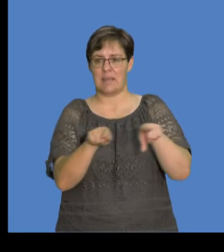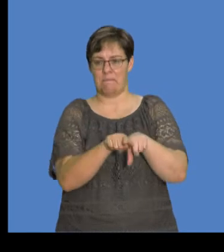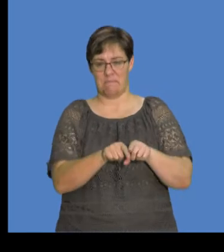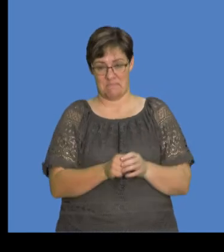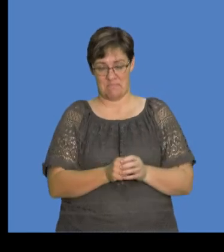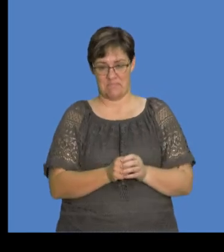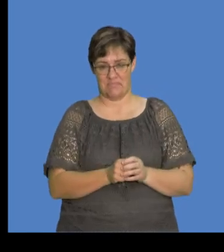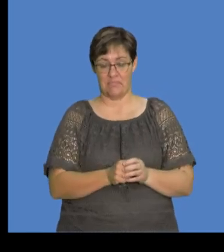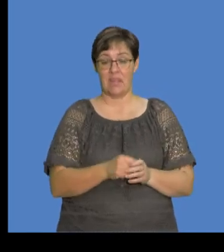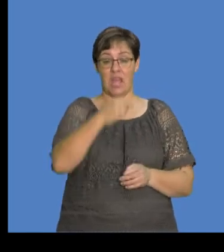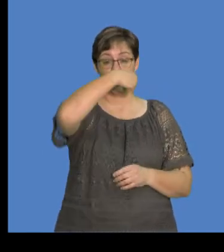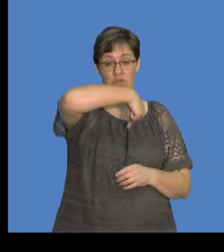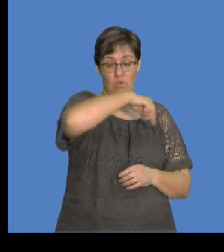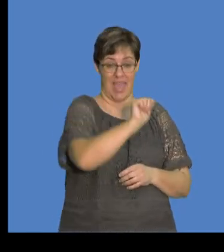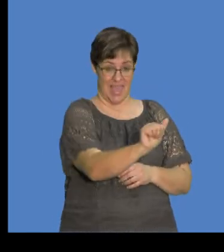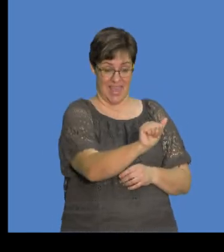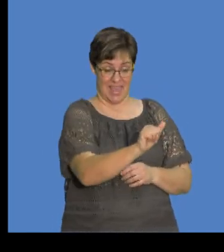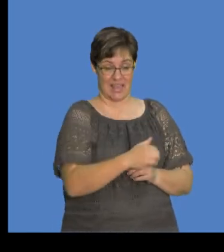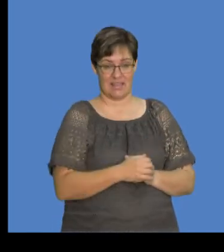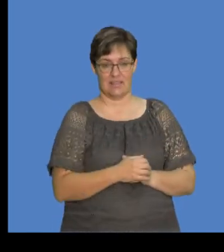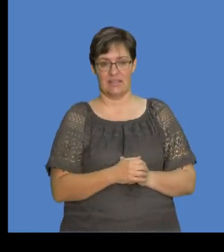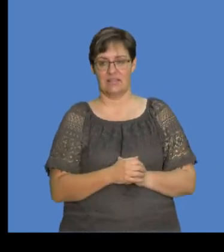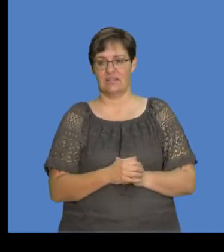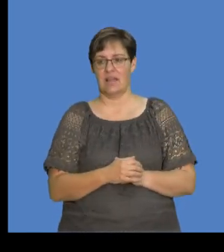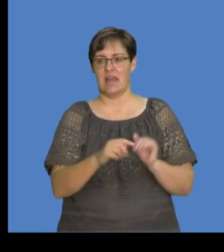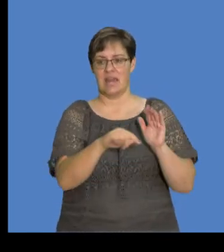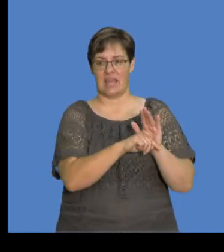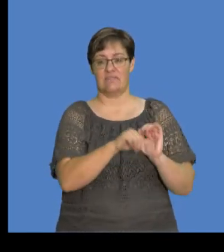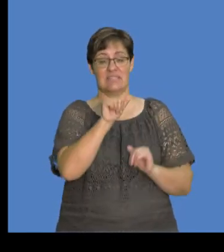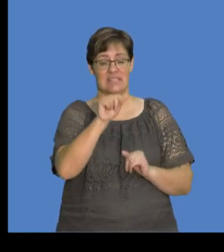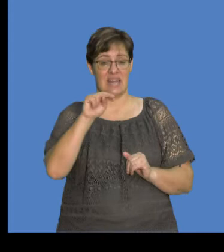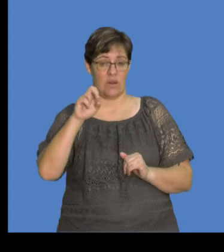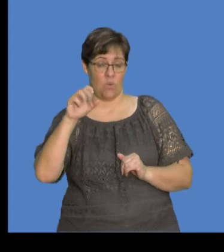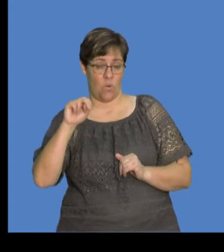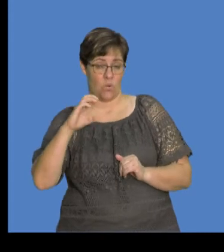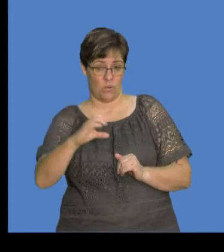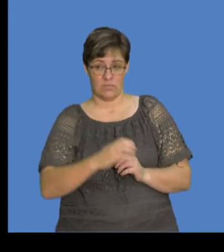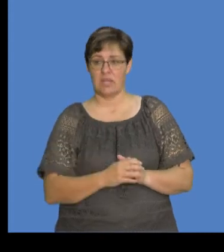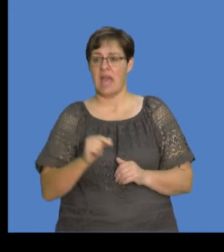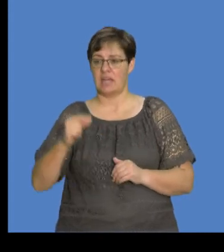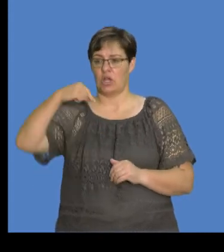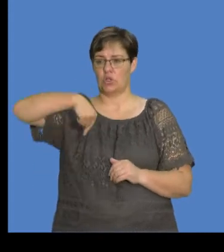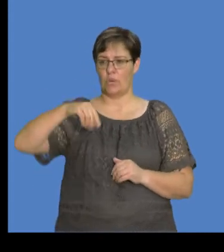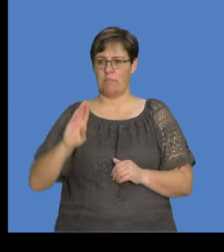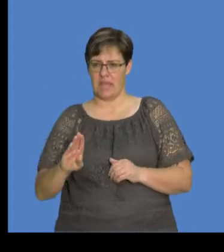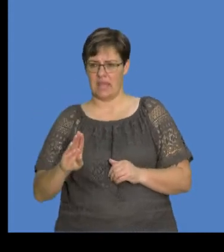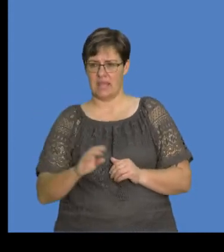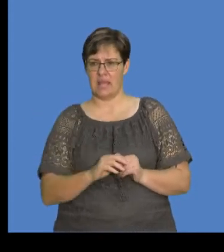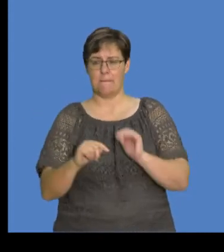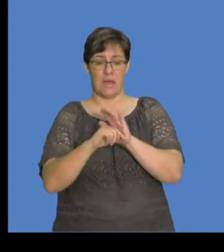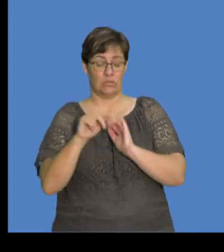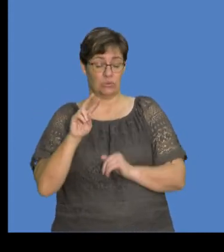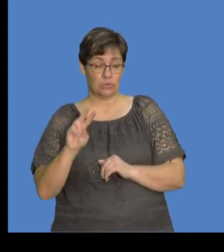are like. Already, let's call this one QA, right? Negative 6, 9 o'coulombs. Let's call this one QB, right?